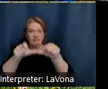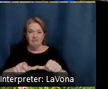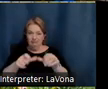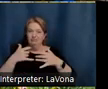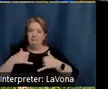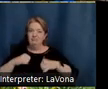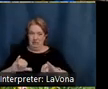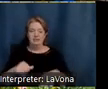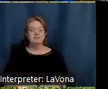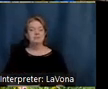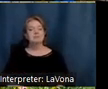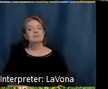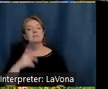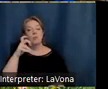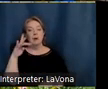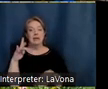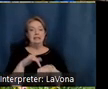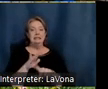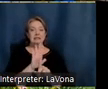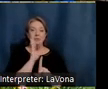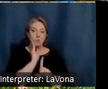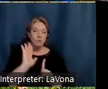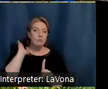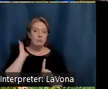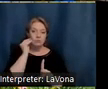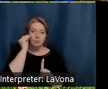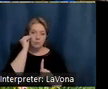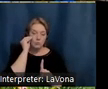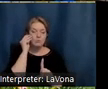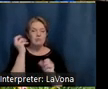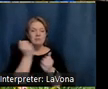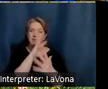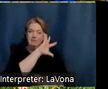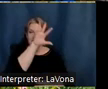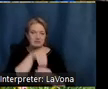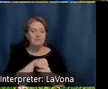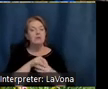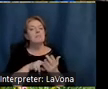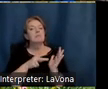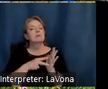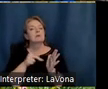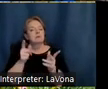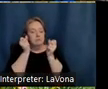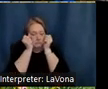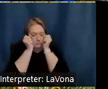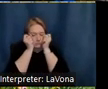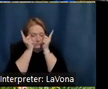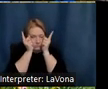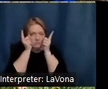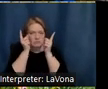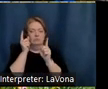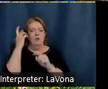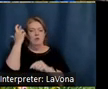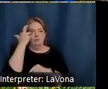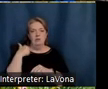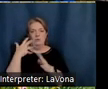former home, and all that it encompasses, is to experience the very essence of what is so special about preserved